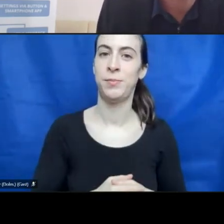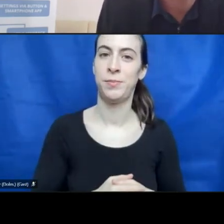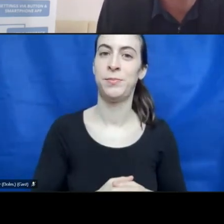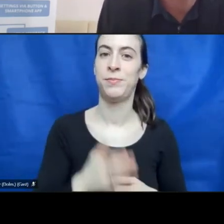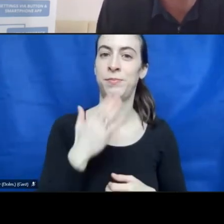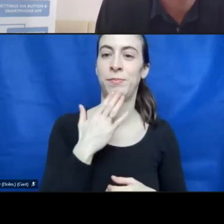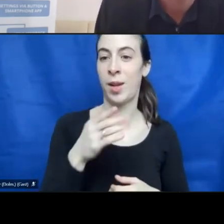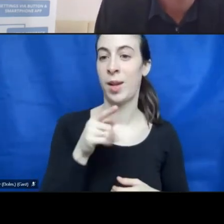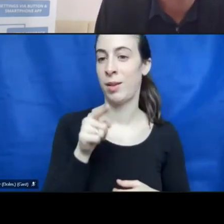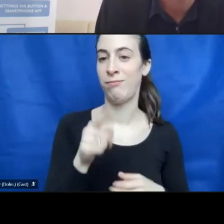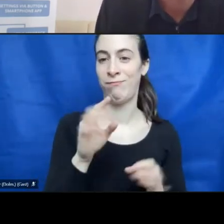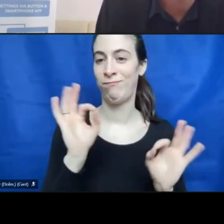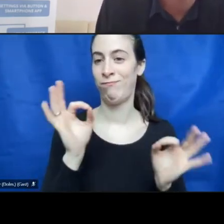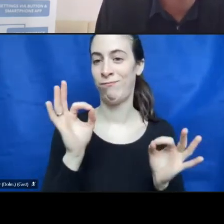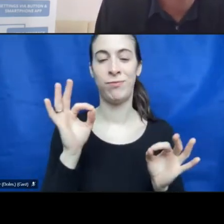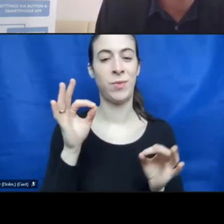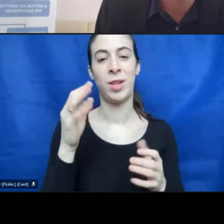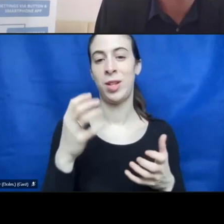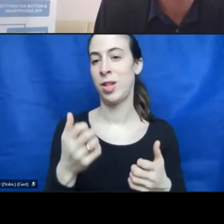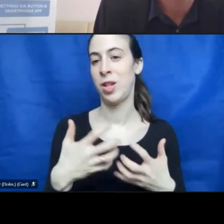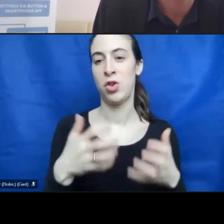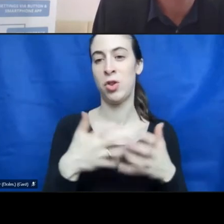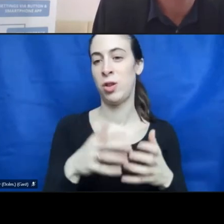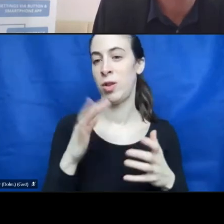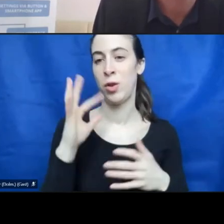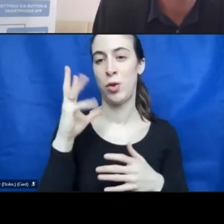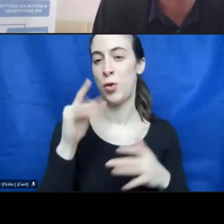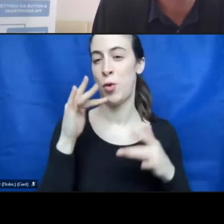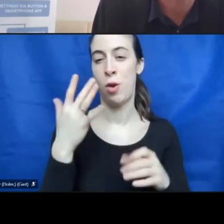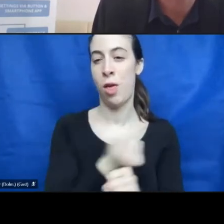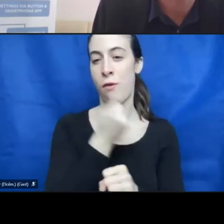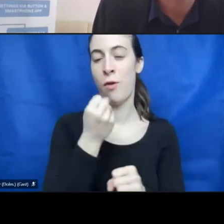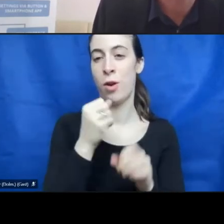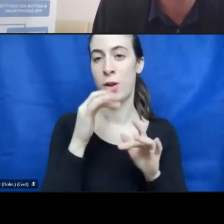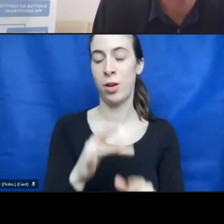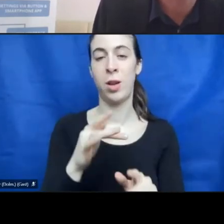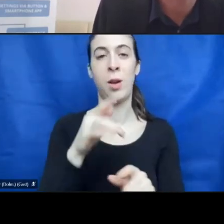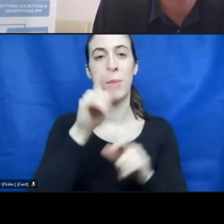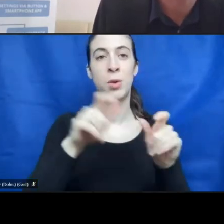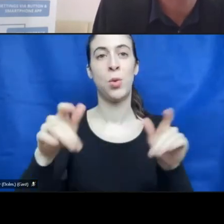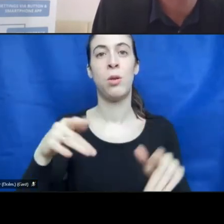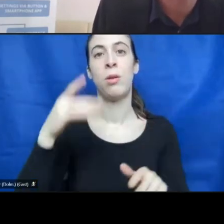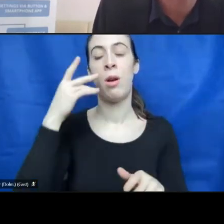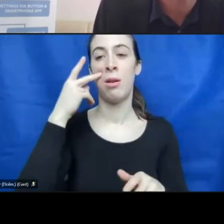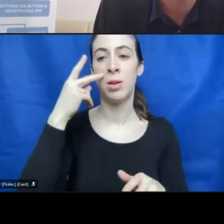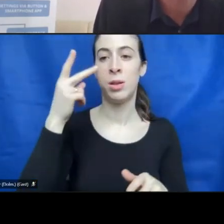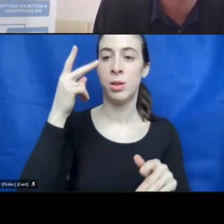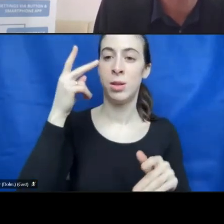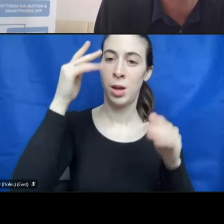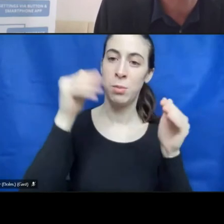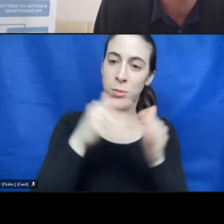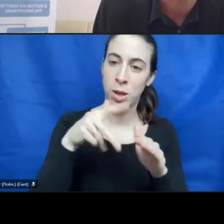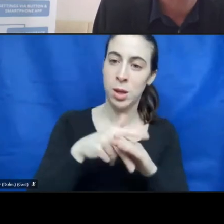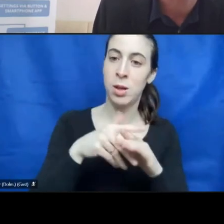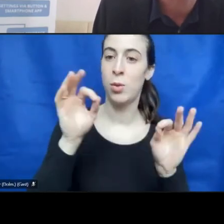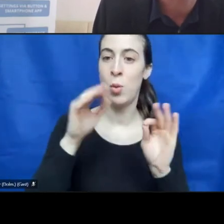great success story. Starting as a visually impaired person with an internship in the company